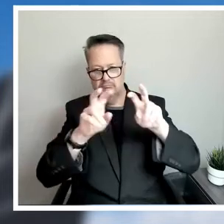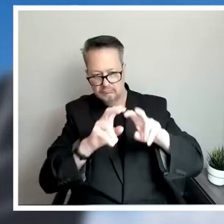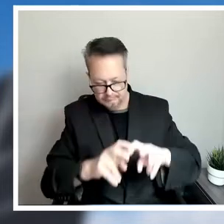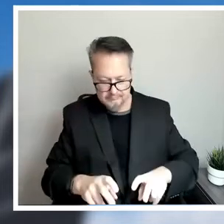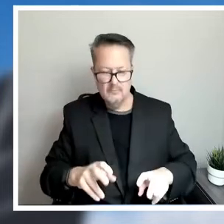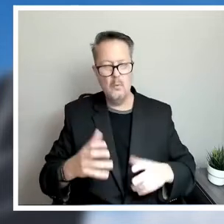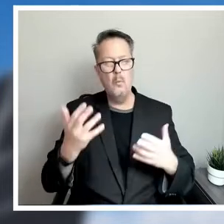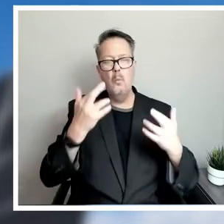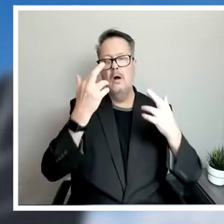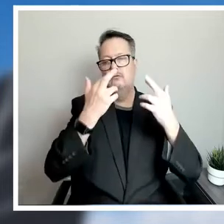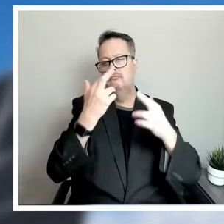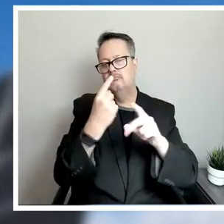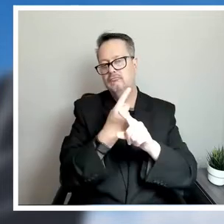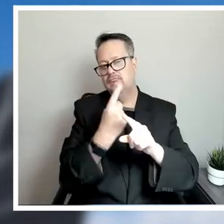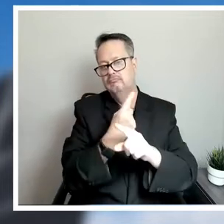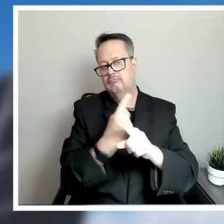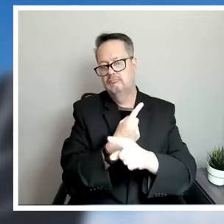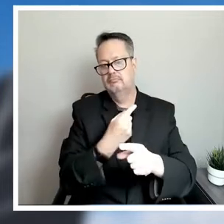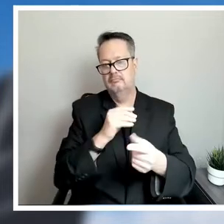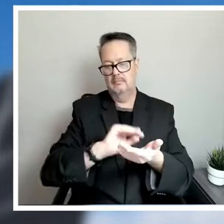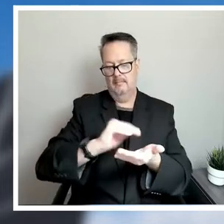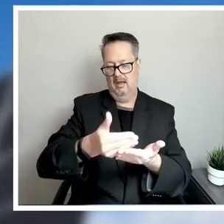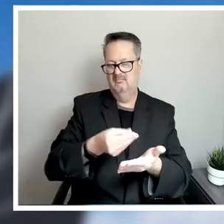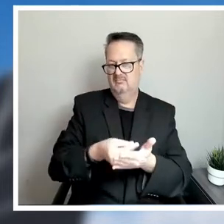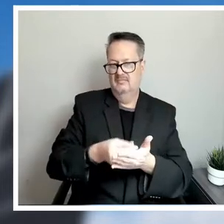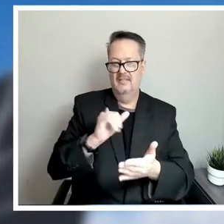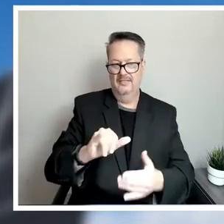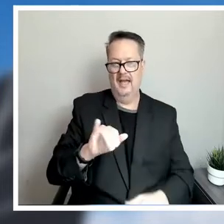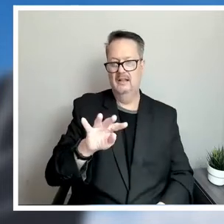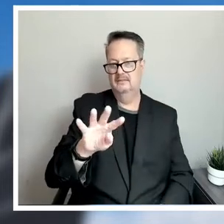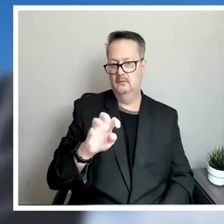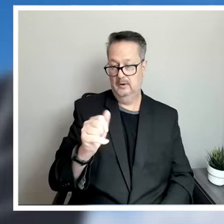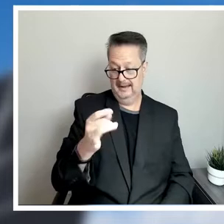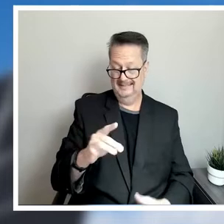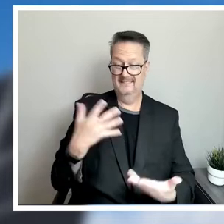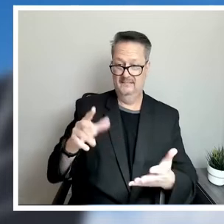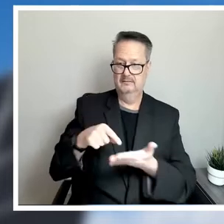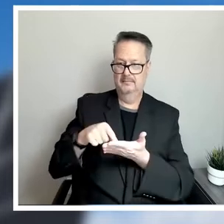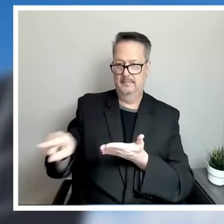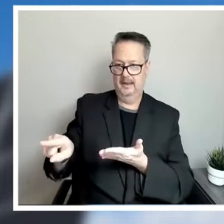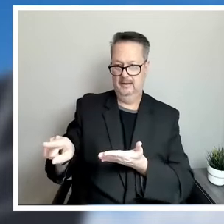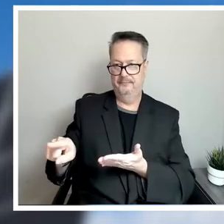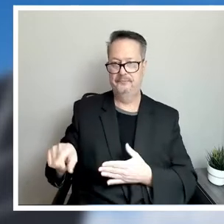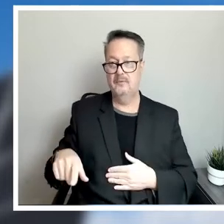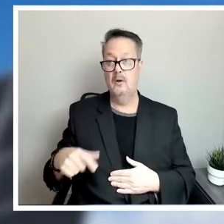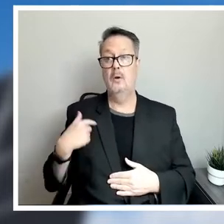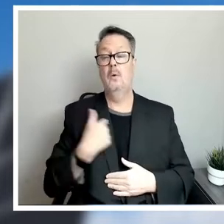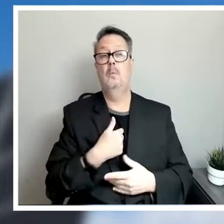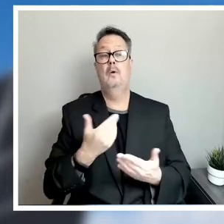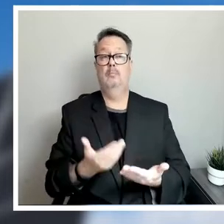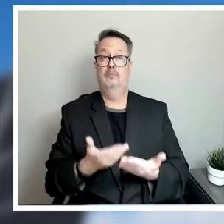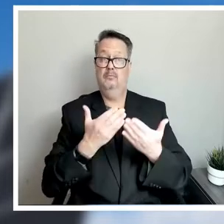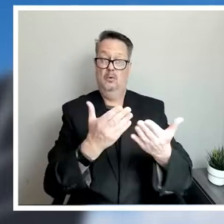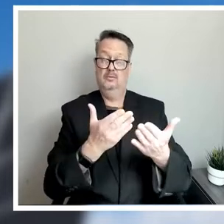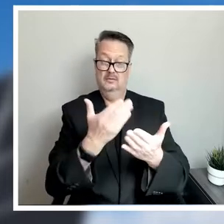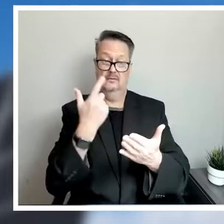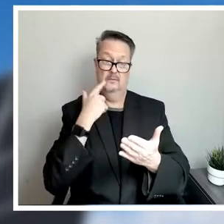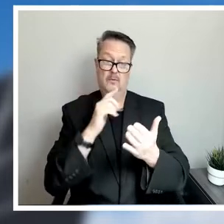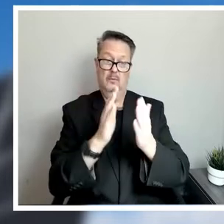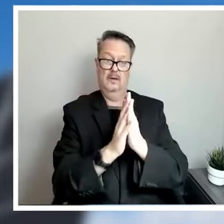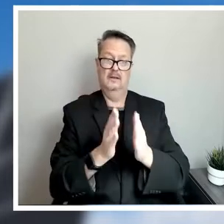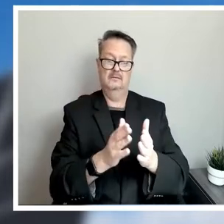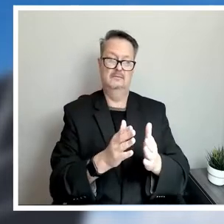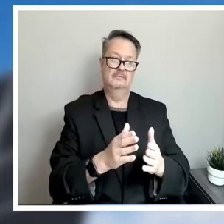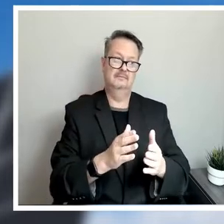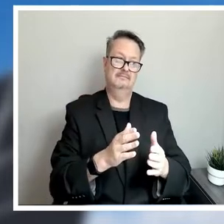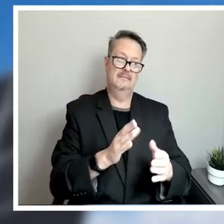amounts would be, and that's the 418. Now, what we're proposing as part of this request is to recommend to our board and to our